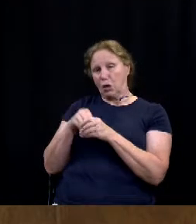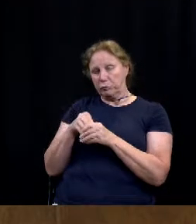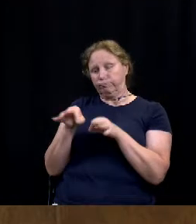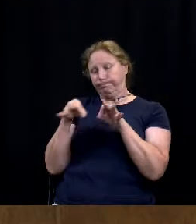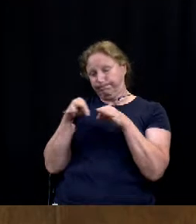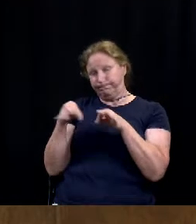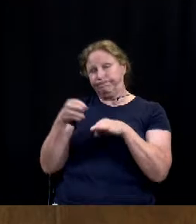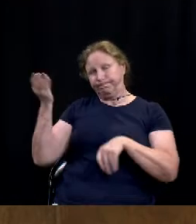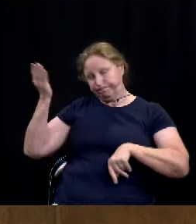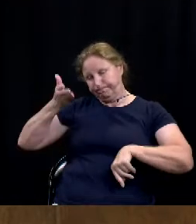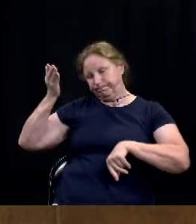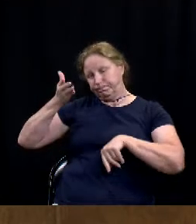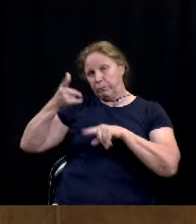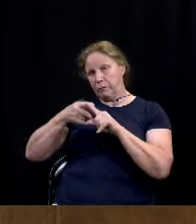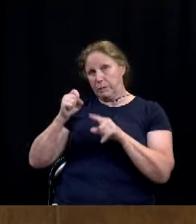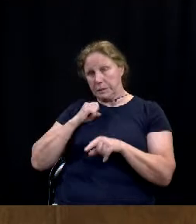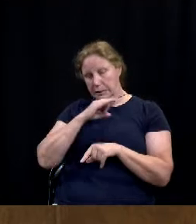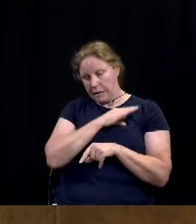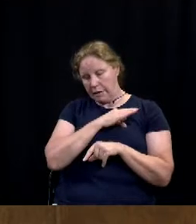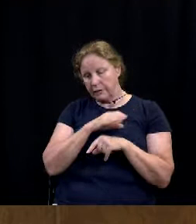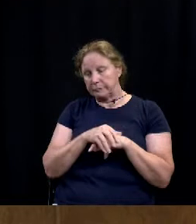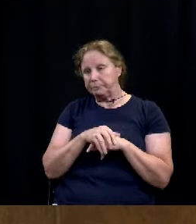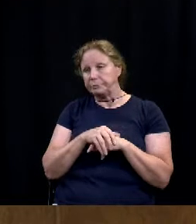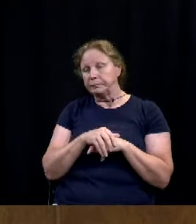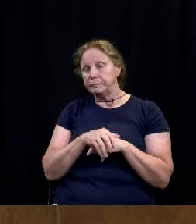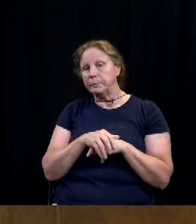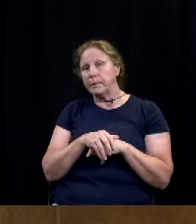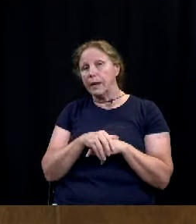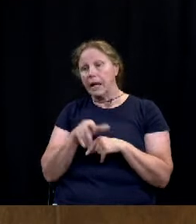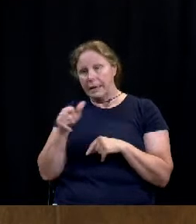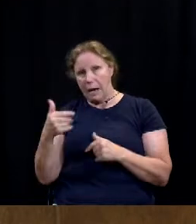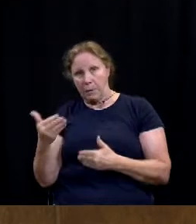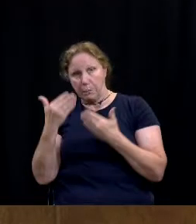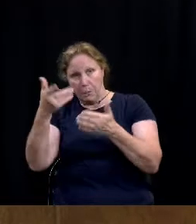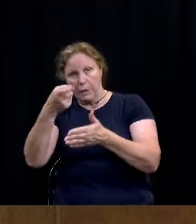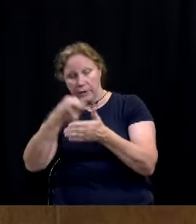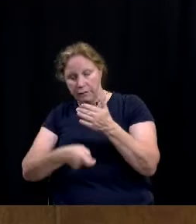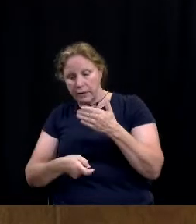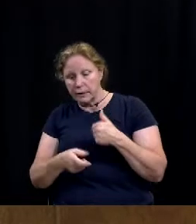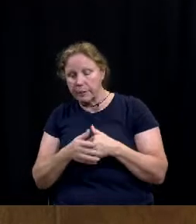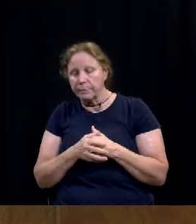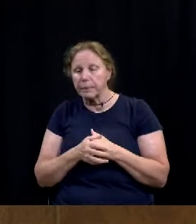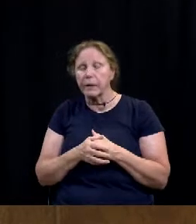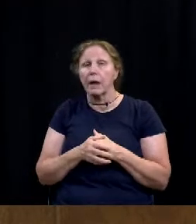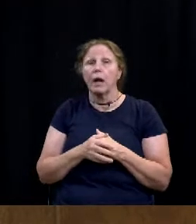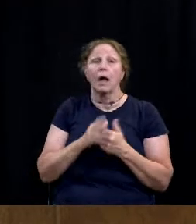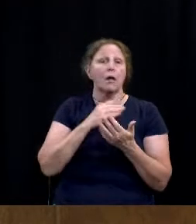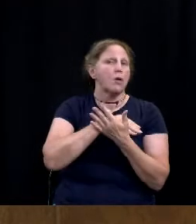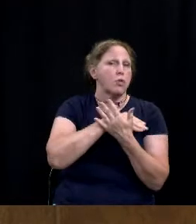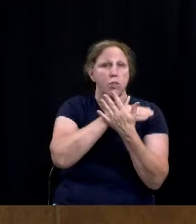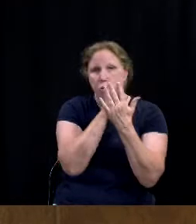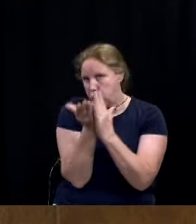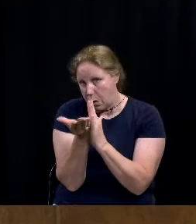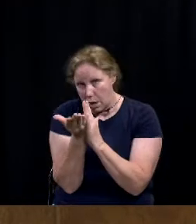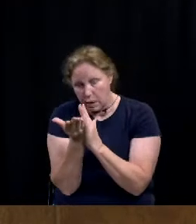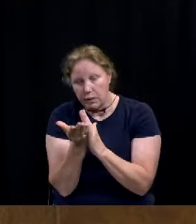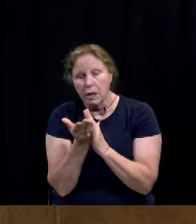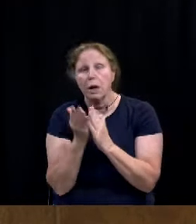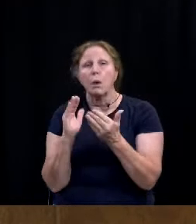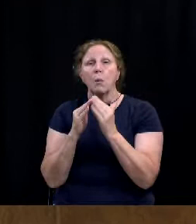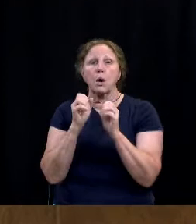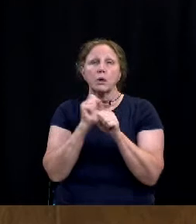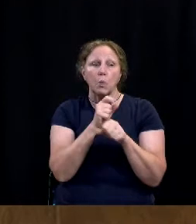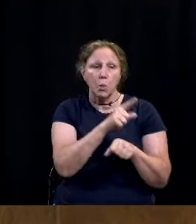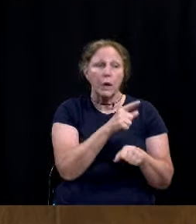presentation from staff on the proposed fee. Throughout the process, the city staff has worked with the Capital Improvement